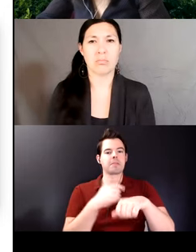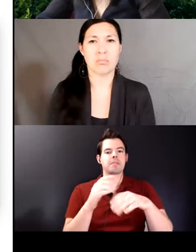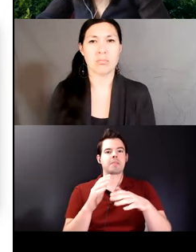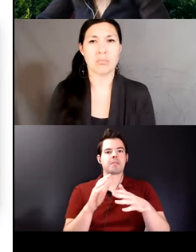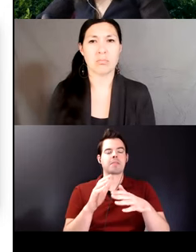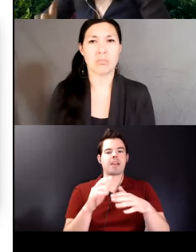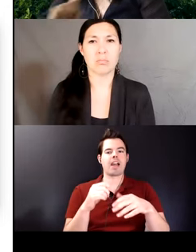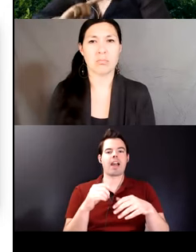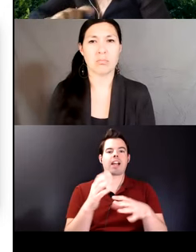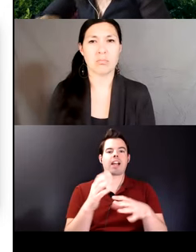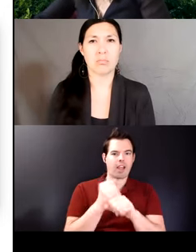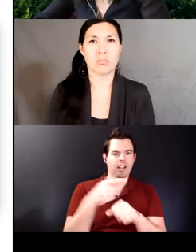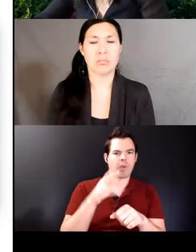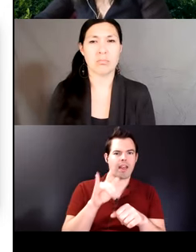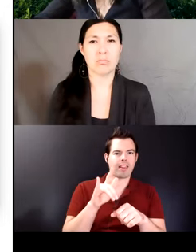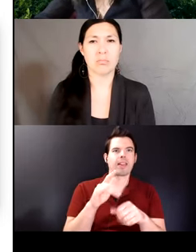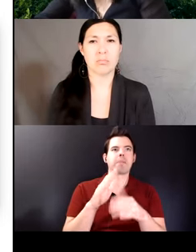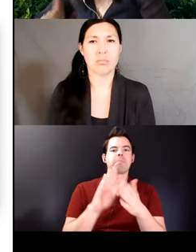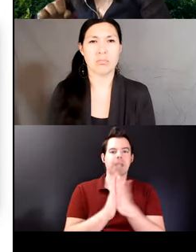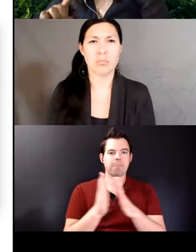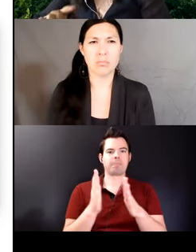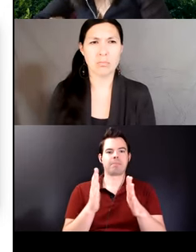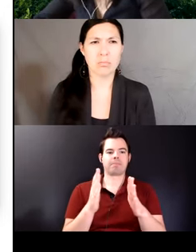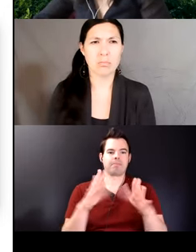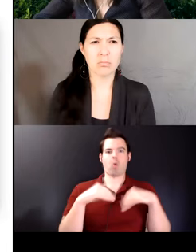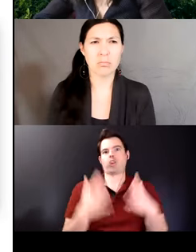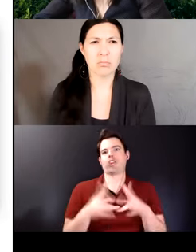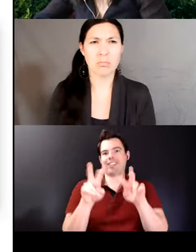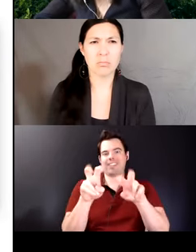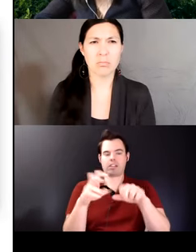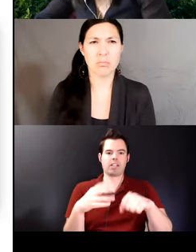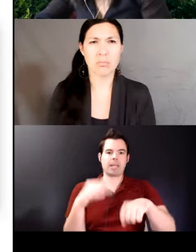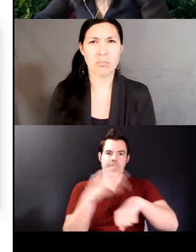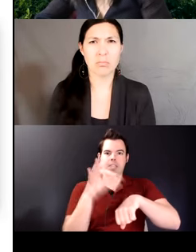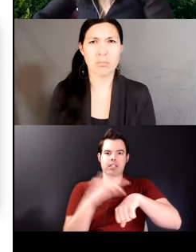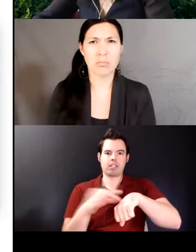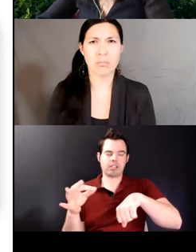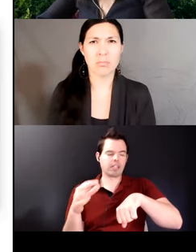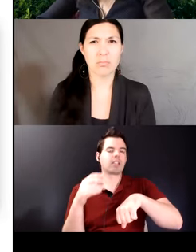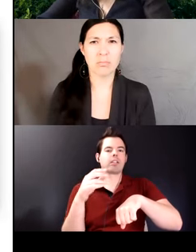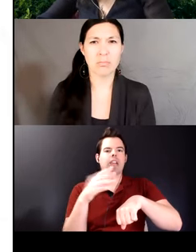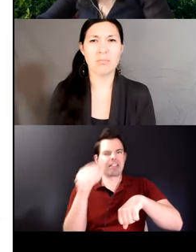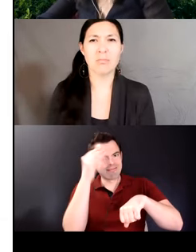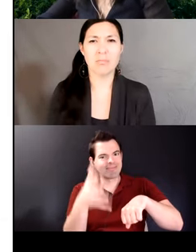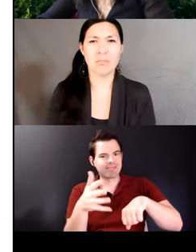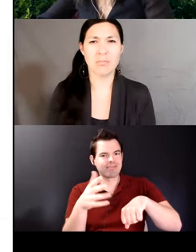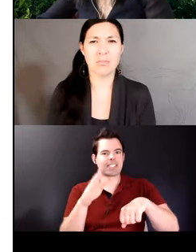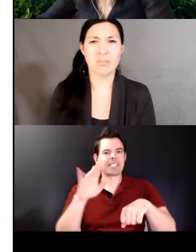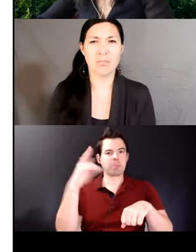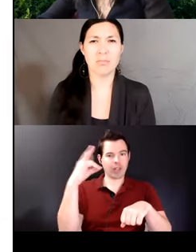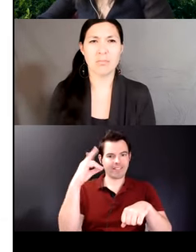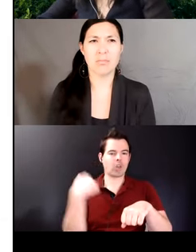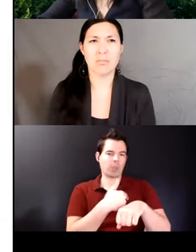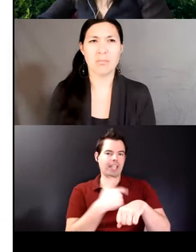i forgot to mention that in bolivia in rural towns we eat quail um